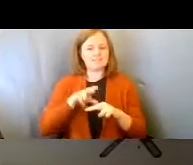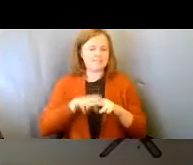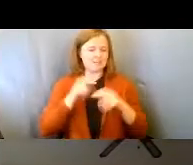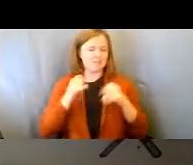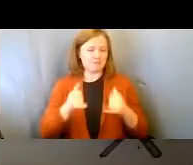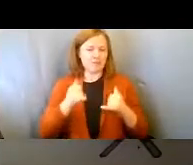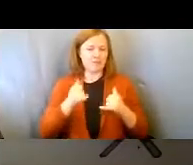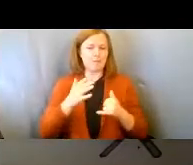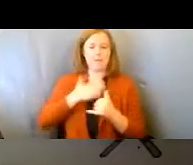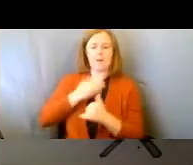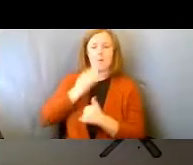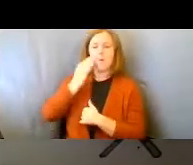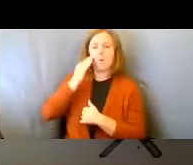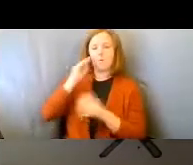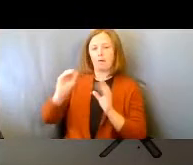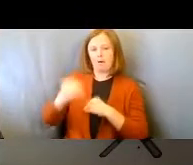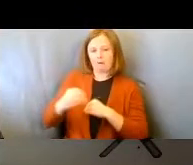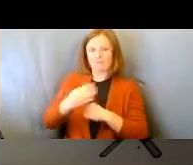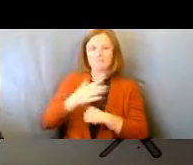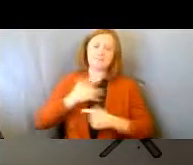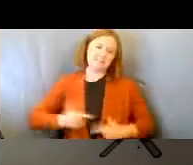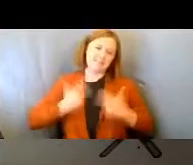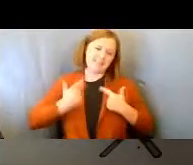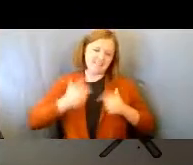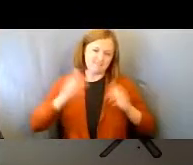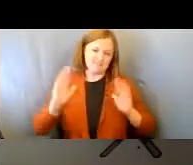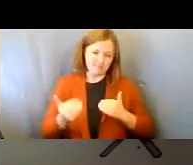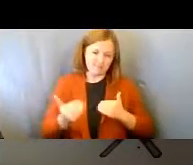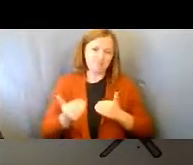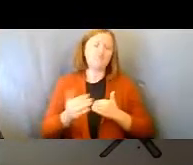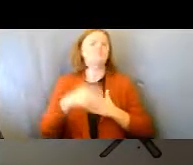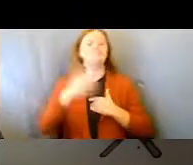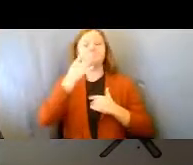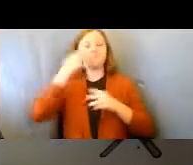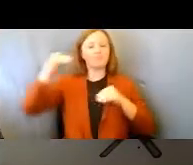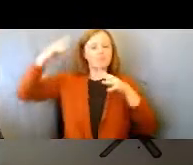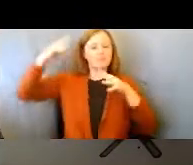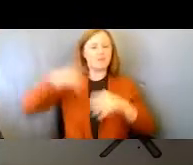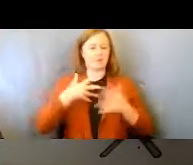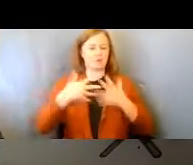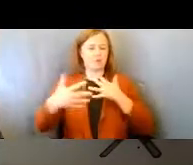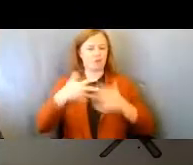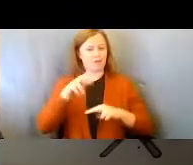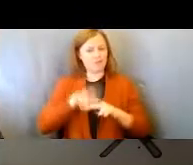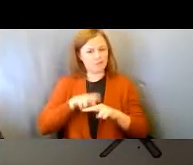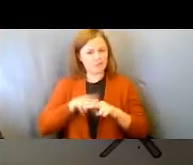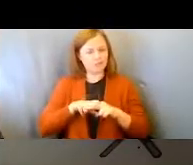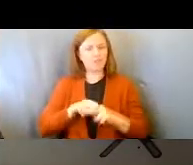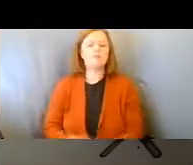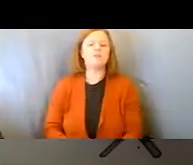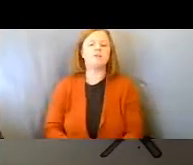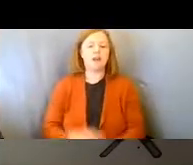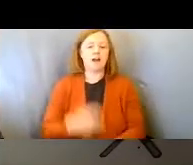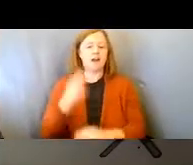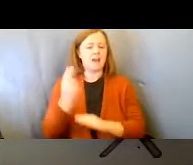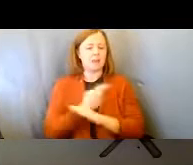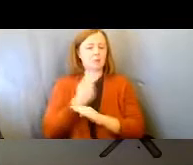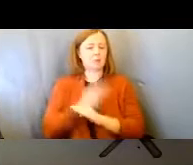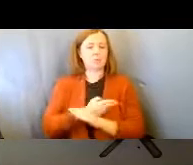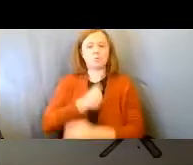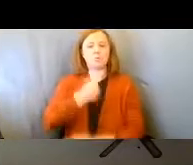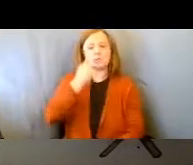part of my home office, which is my living room, a lit room on a gray chair. I also use she, her pronouns.